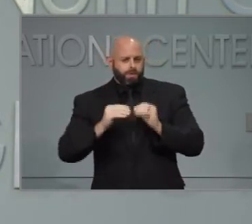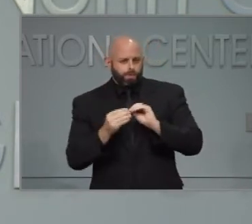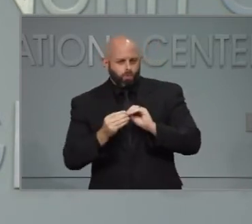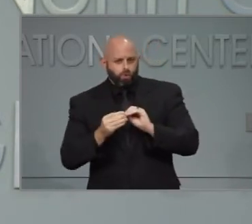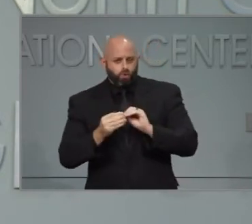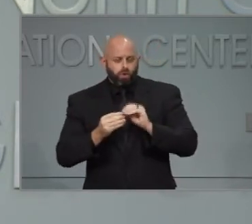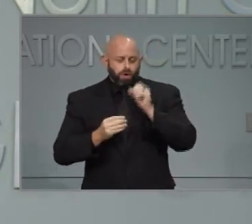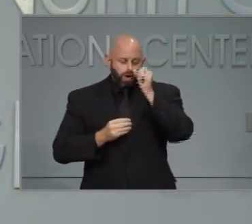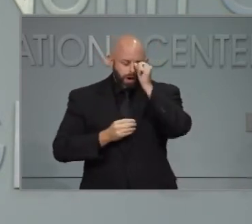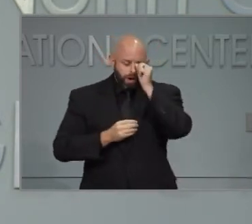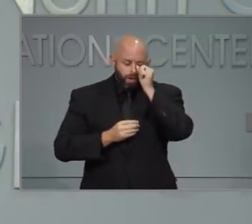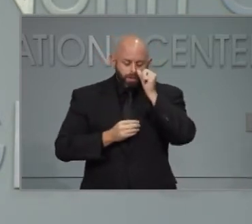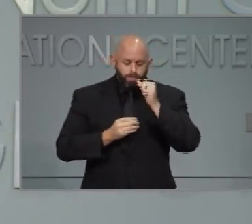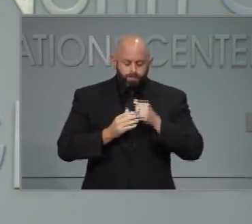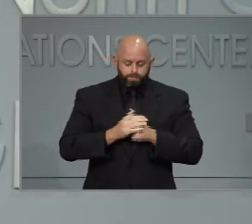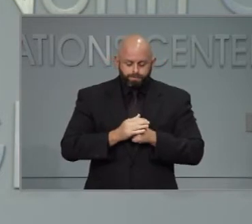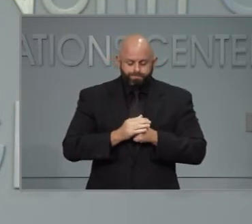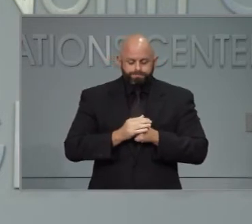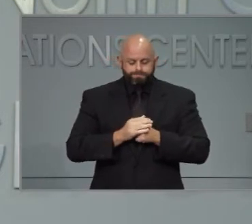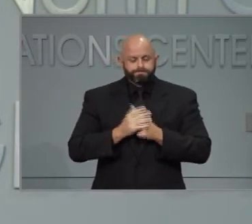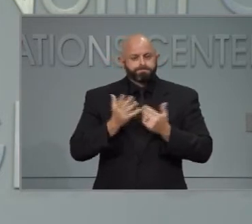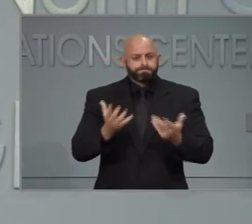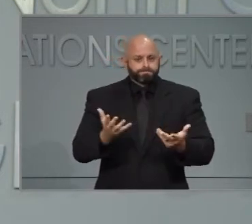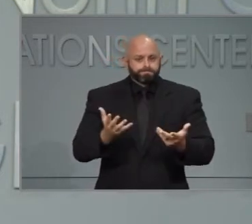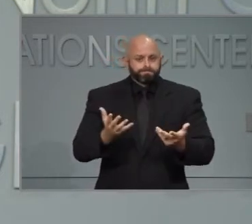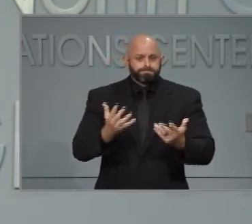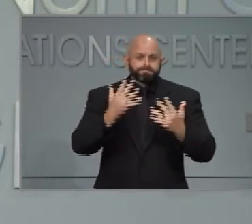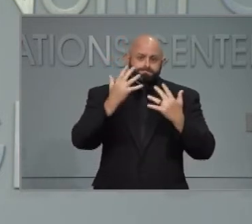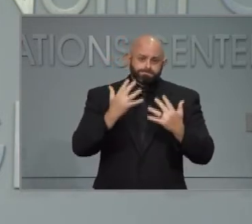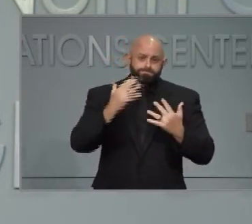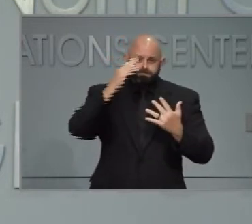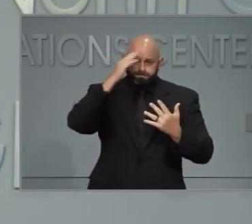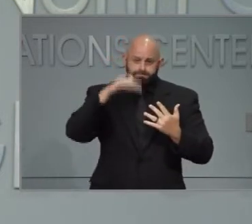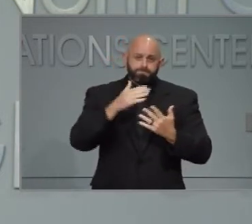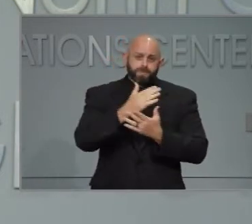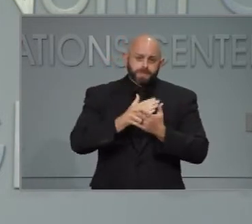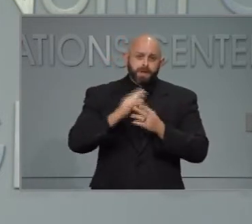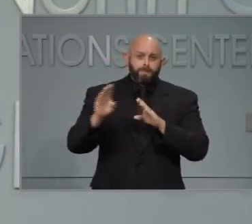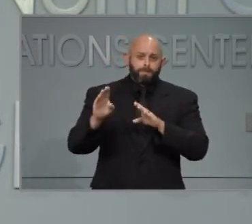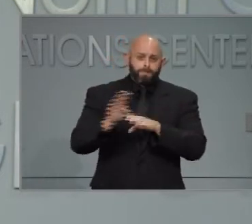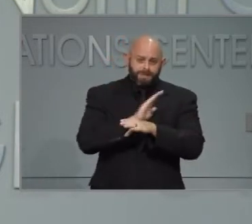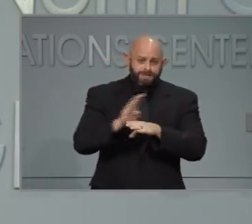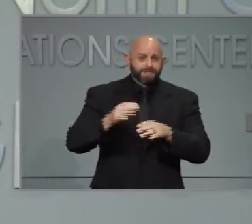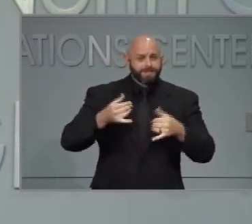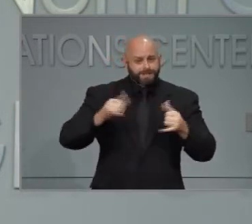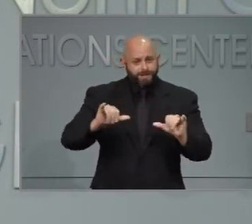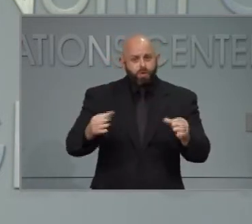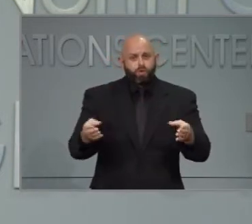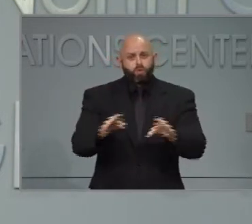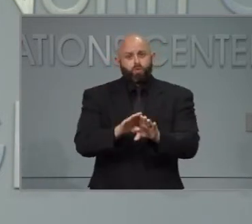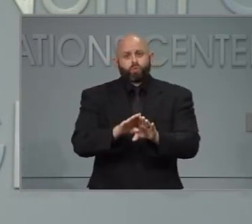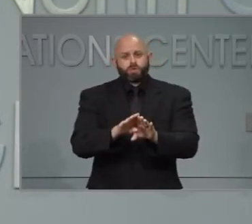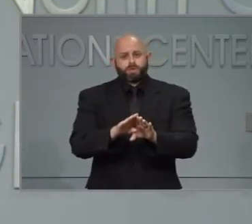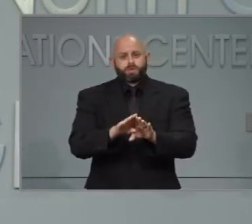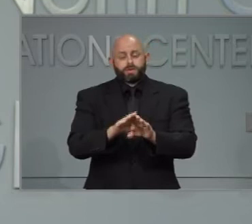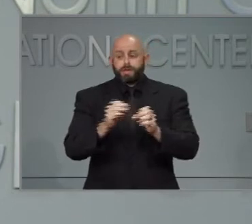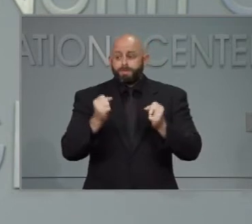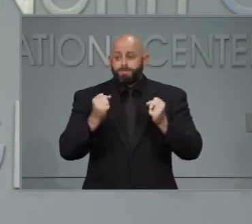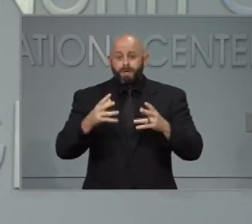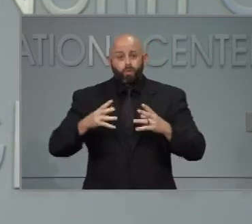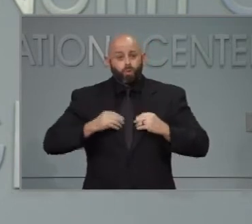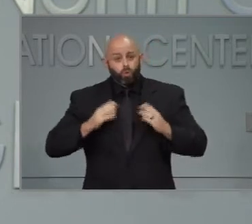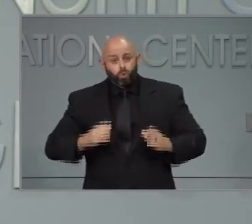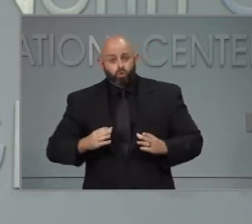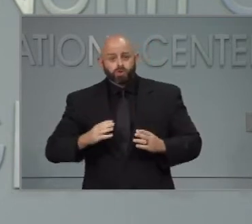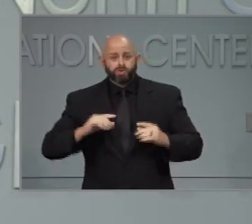know that some businesses are still closed and that people are hurting, and the more we can